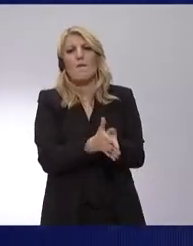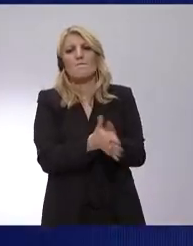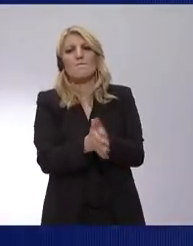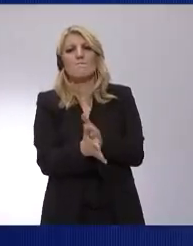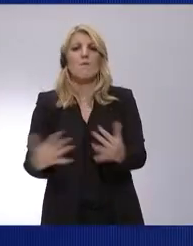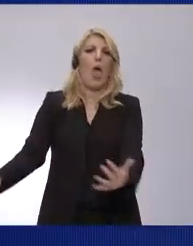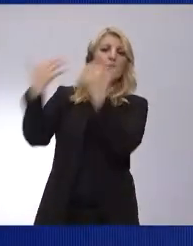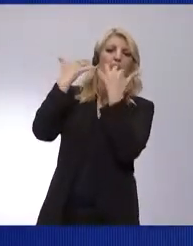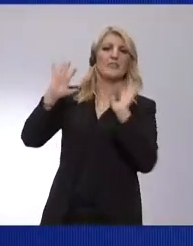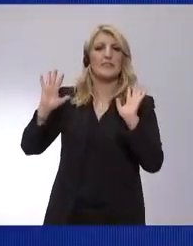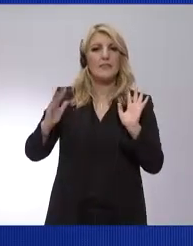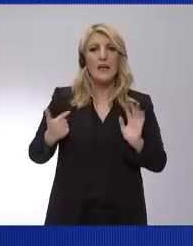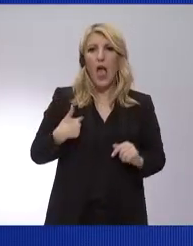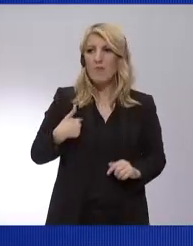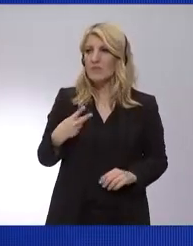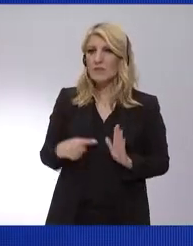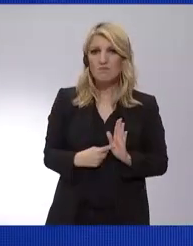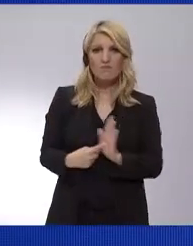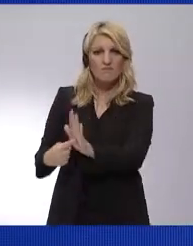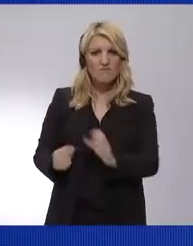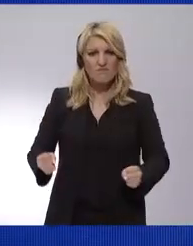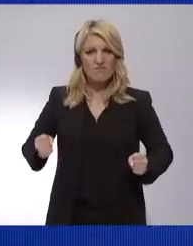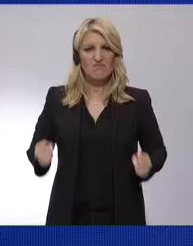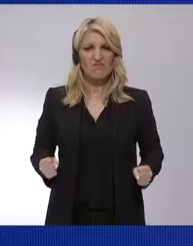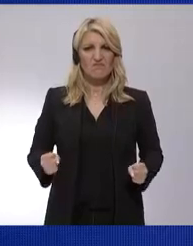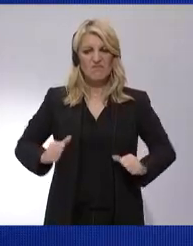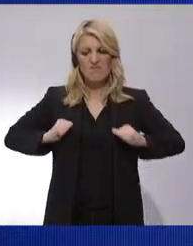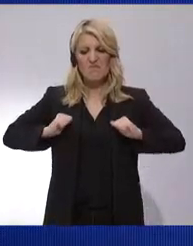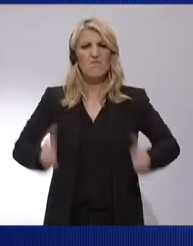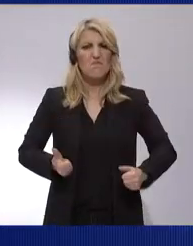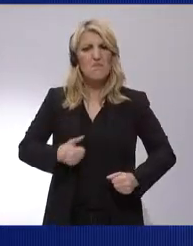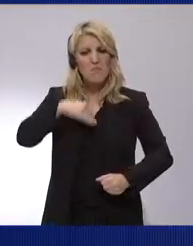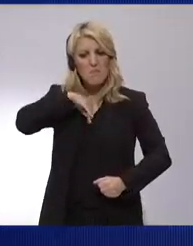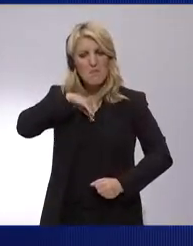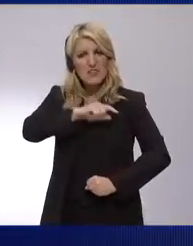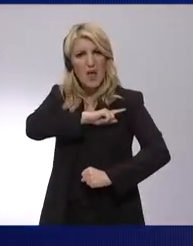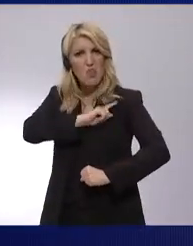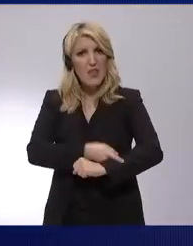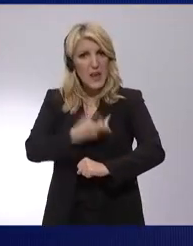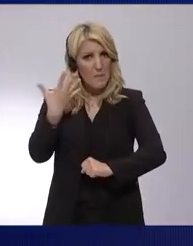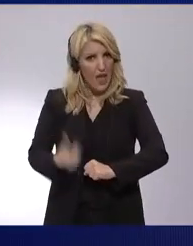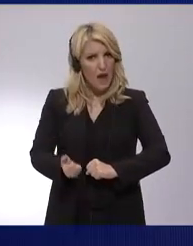must have the will, we must have the strength to protect our European Union.